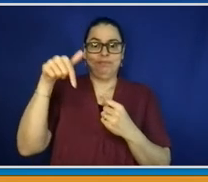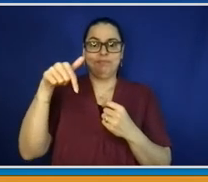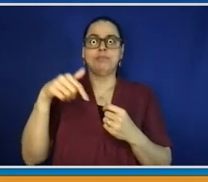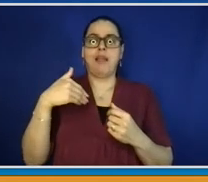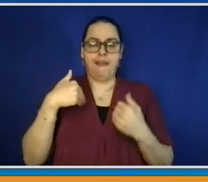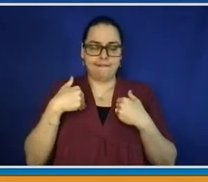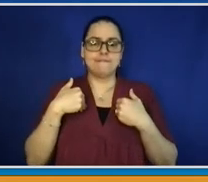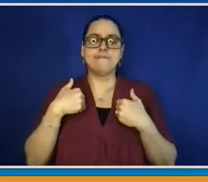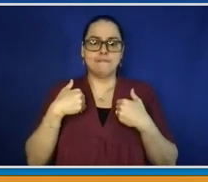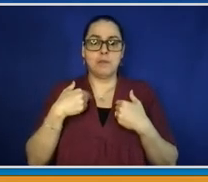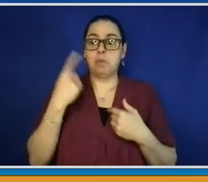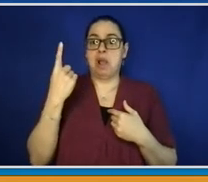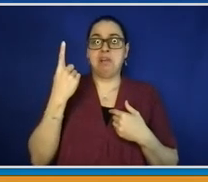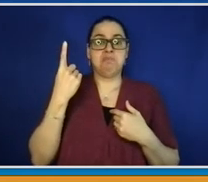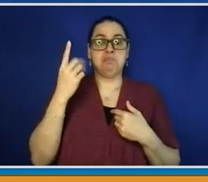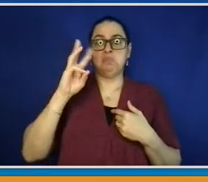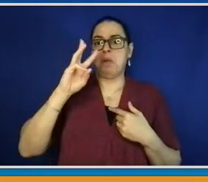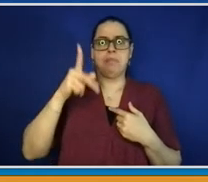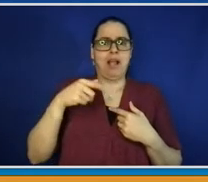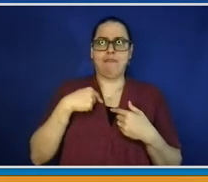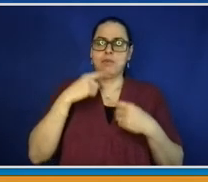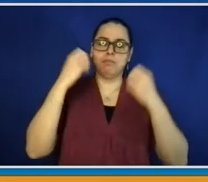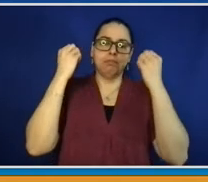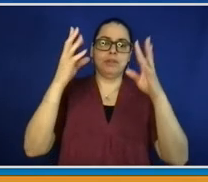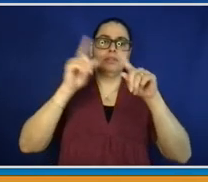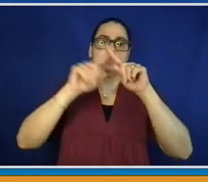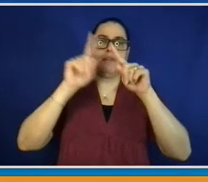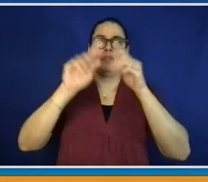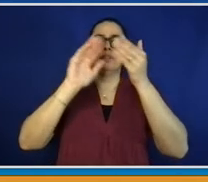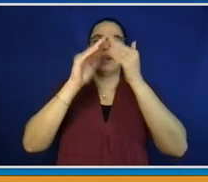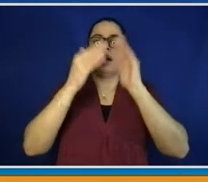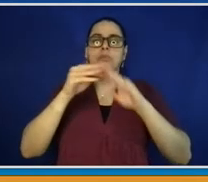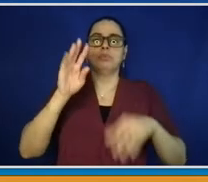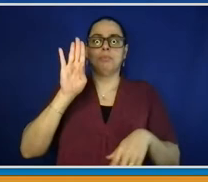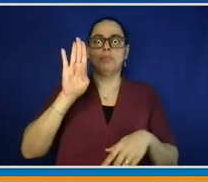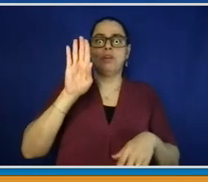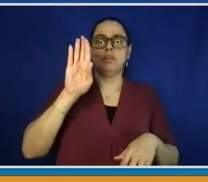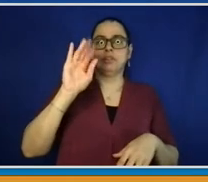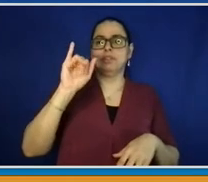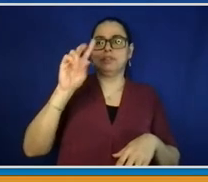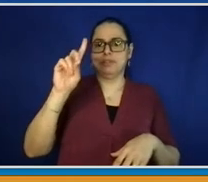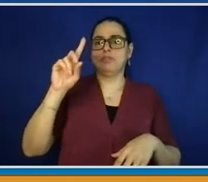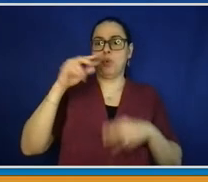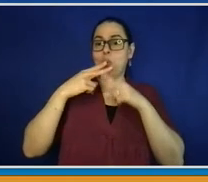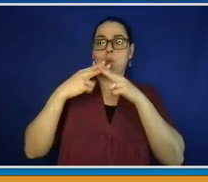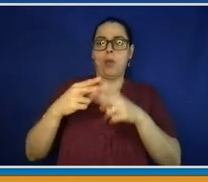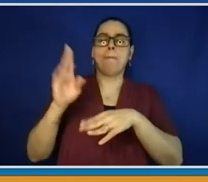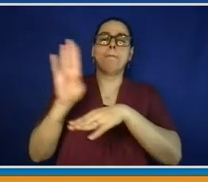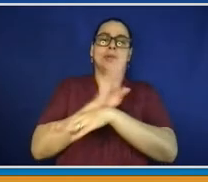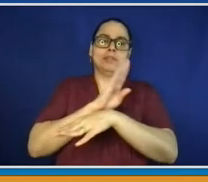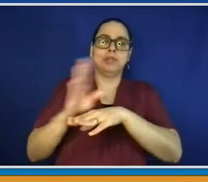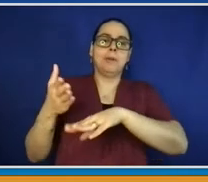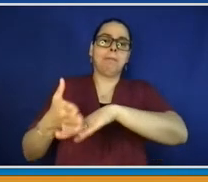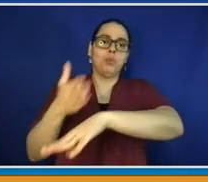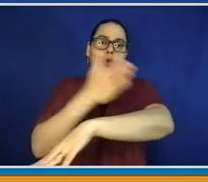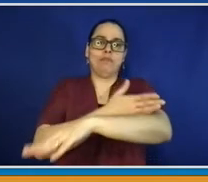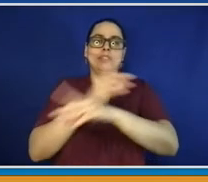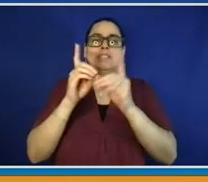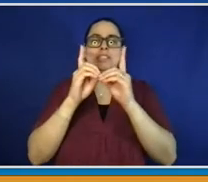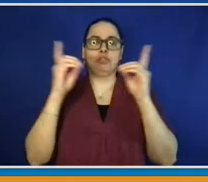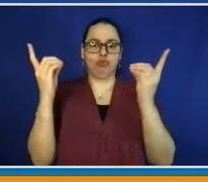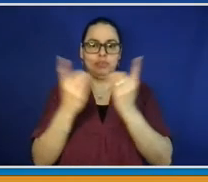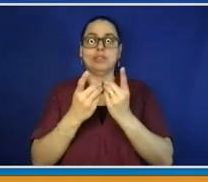little bit of a different footprint than a bid does. But the bottom line is Natasha's vision of these things, which we're working on, is to try to work with each community,